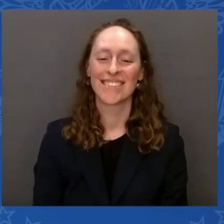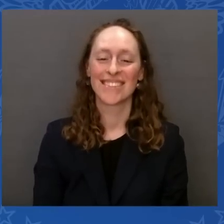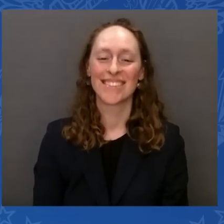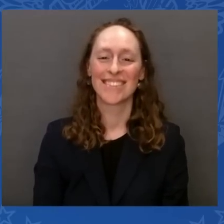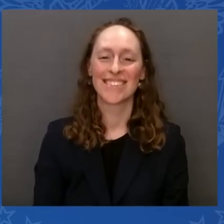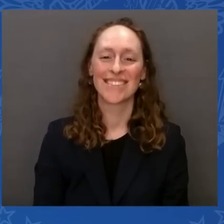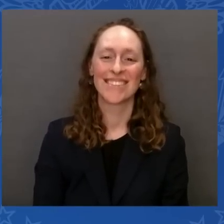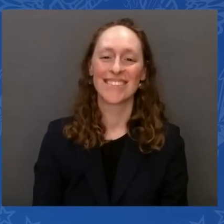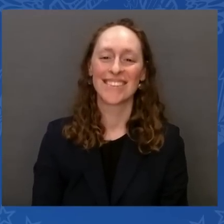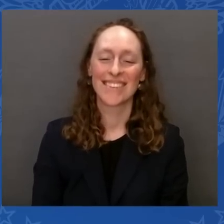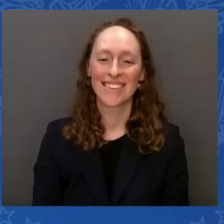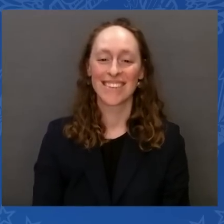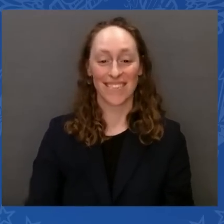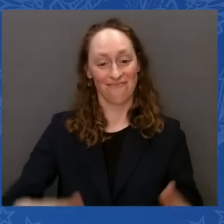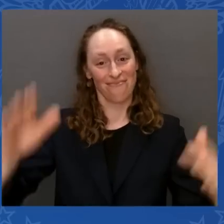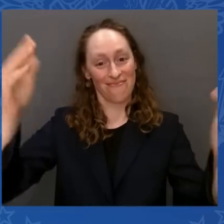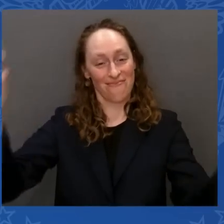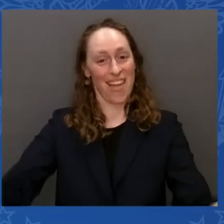What an honor.